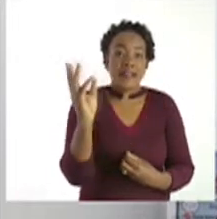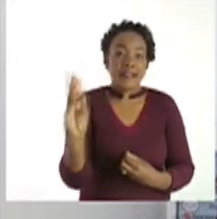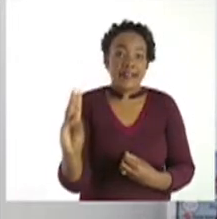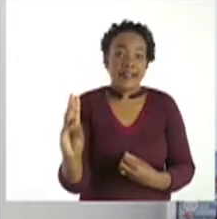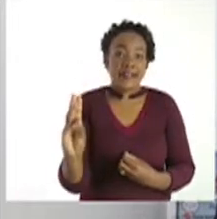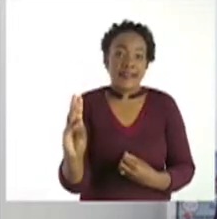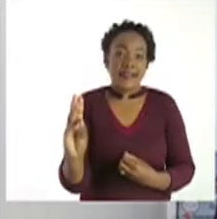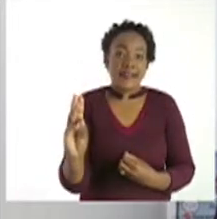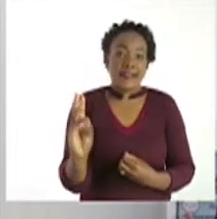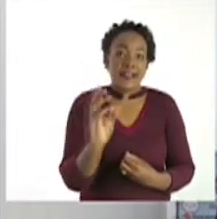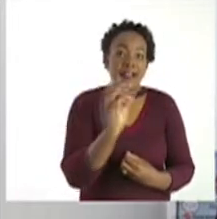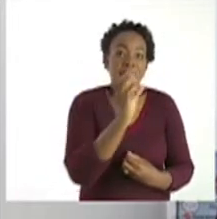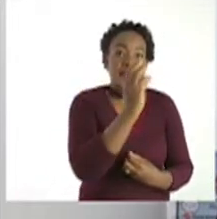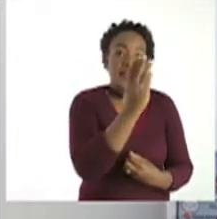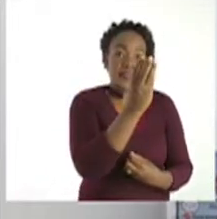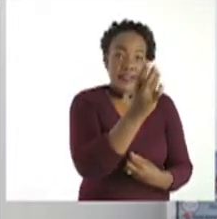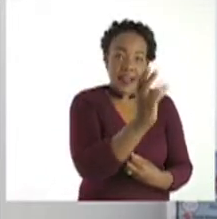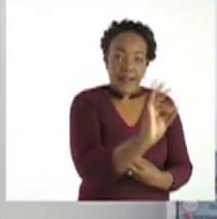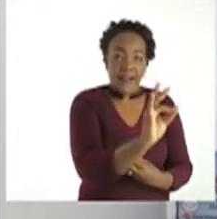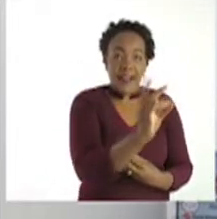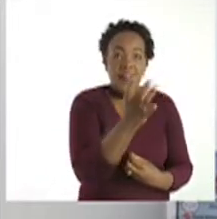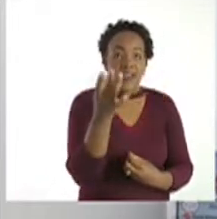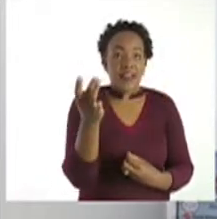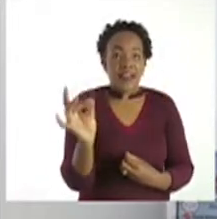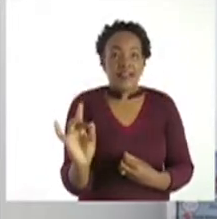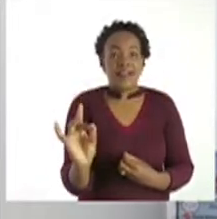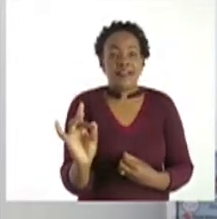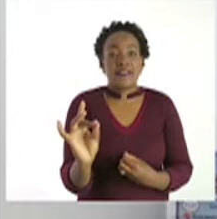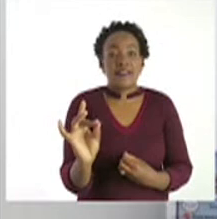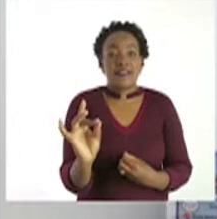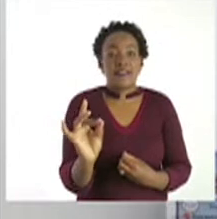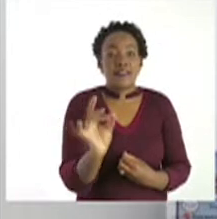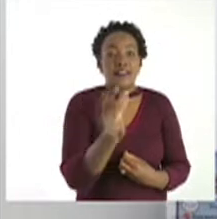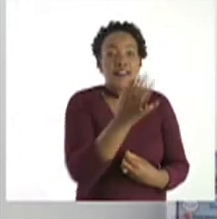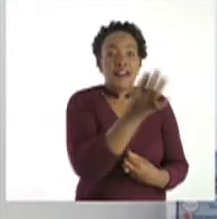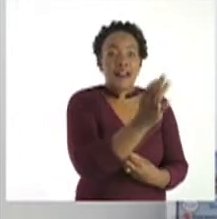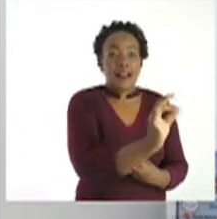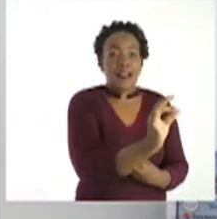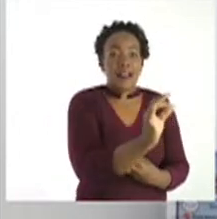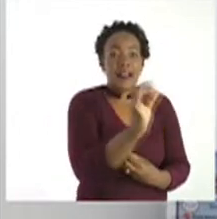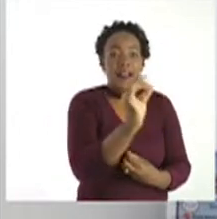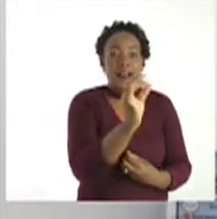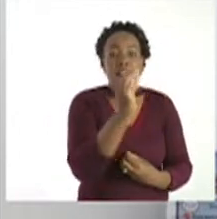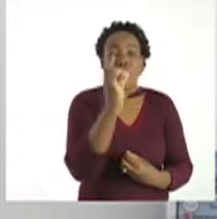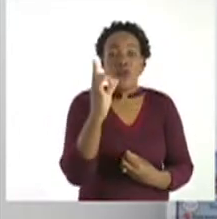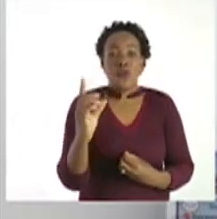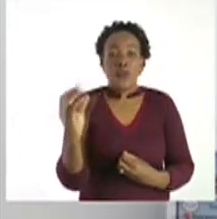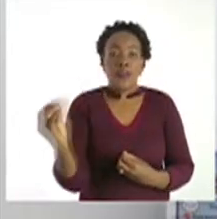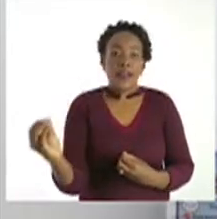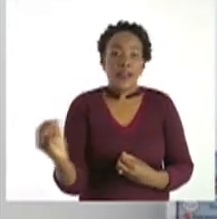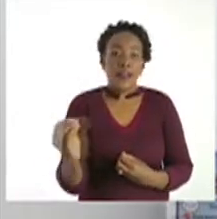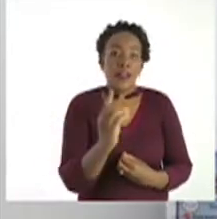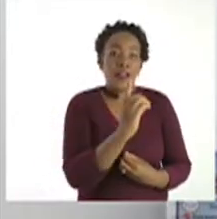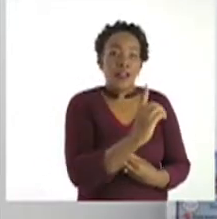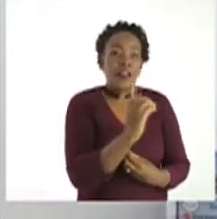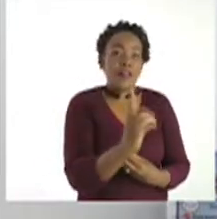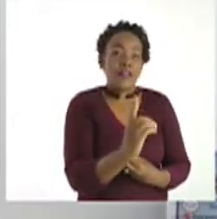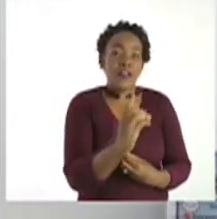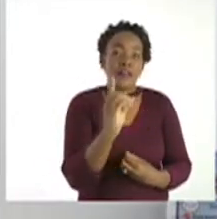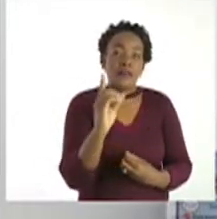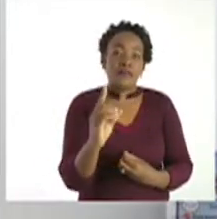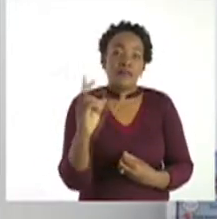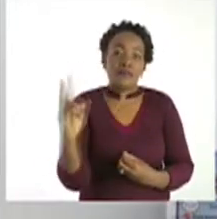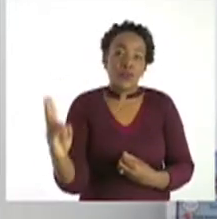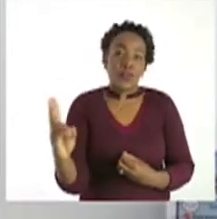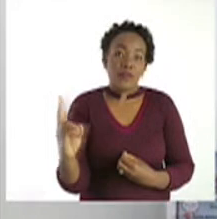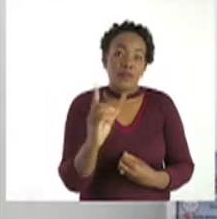6, 7, 8, 9, 10, 11, 12,